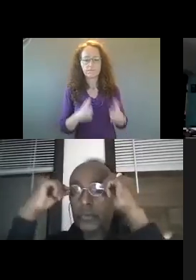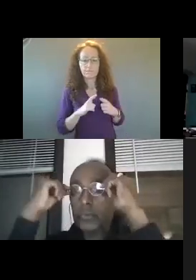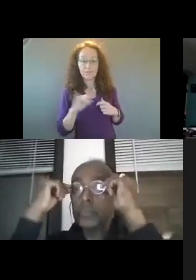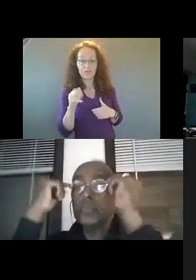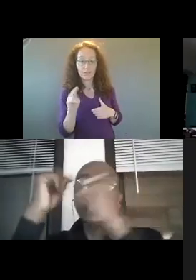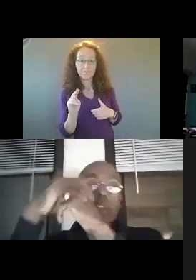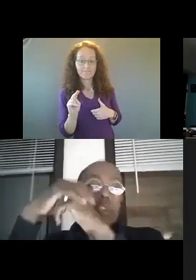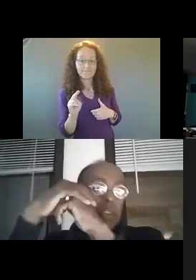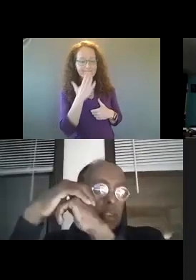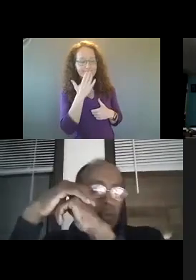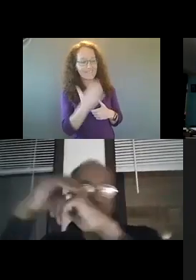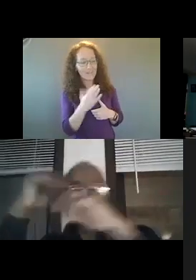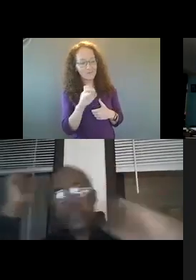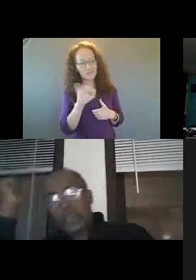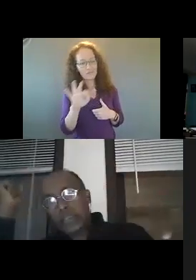Thank you for that, Chief.